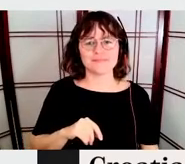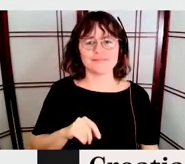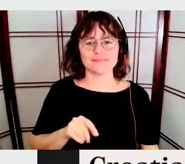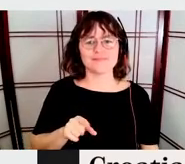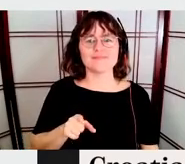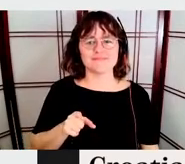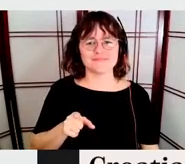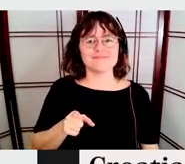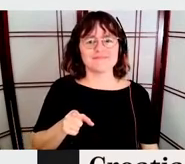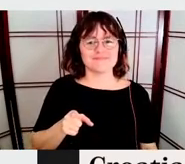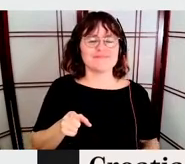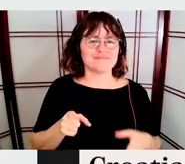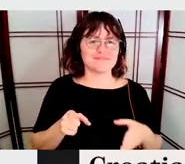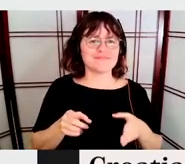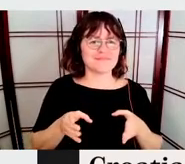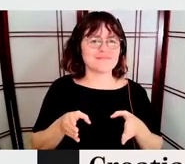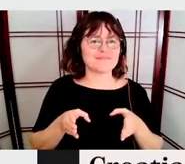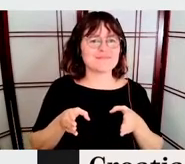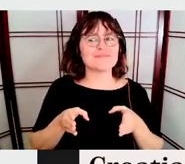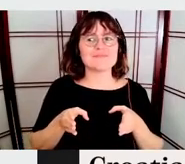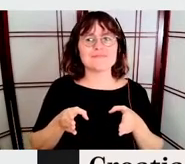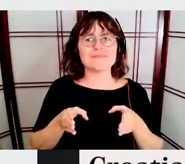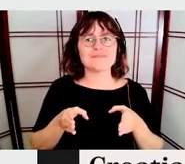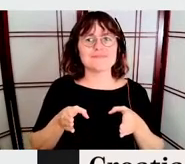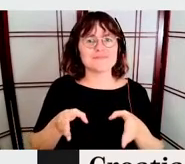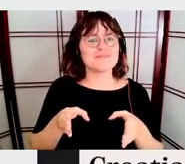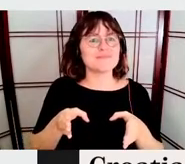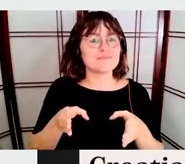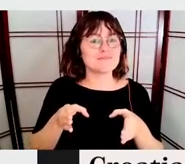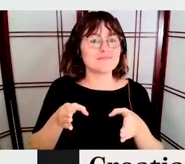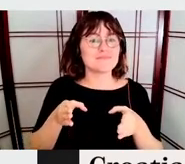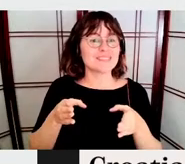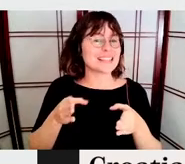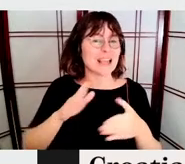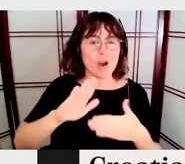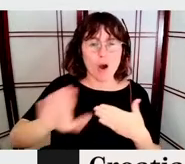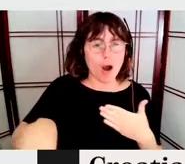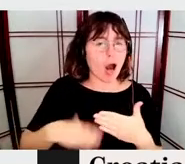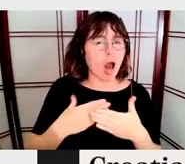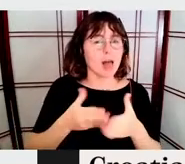the lines, even the pink one takes to, to, to Massimo Villiani.